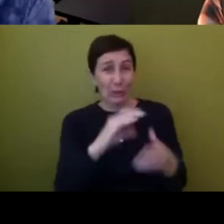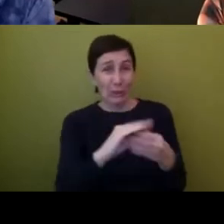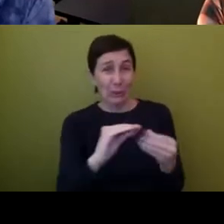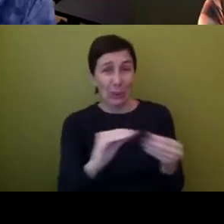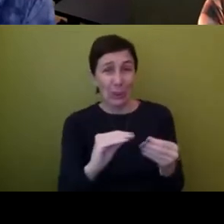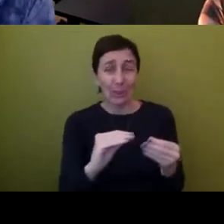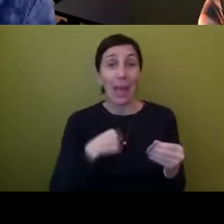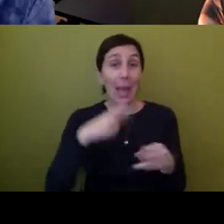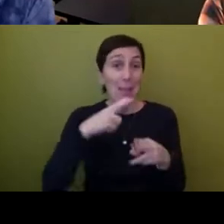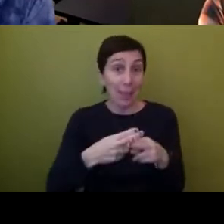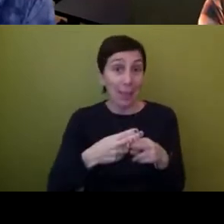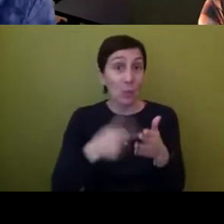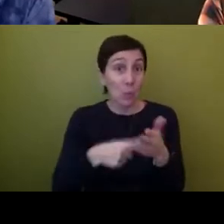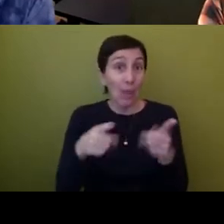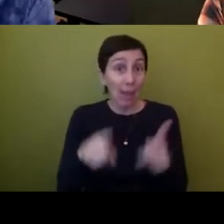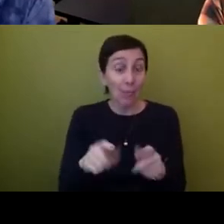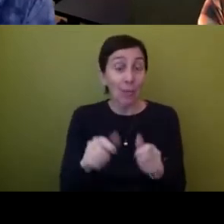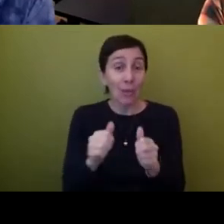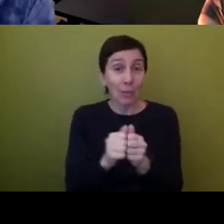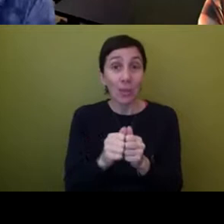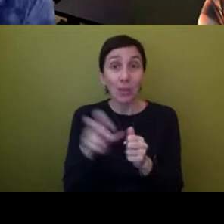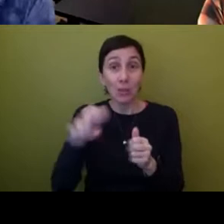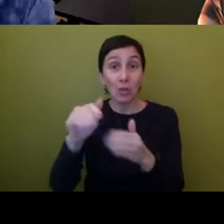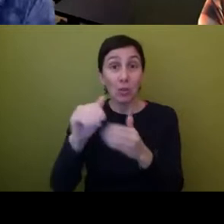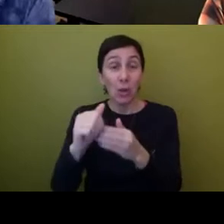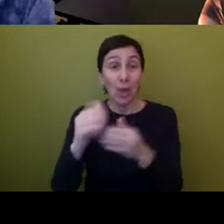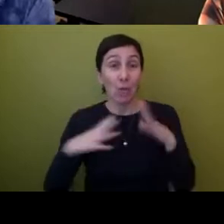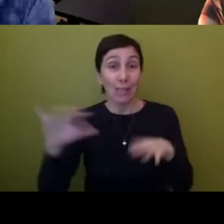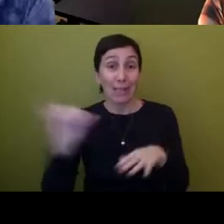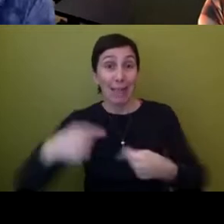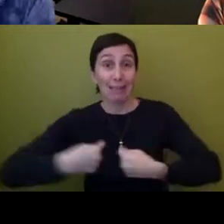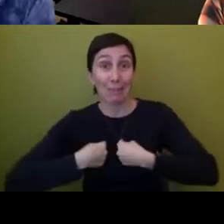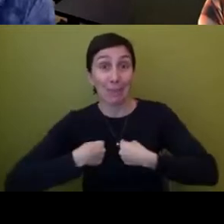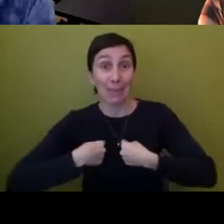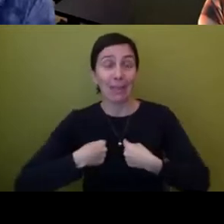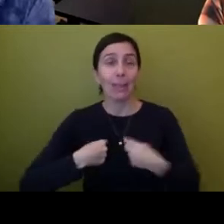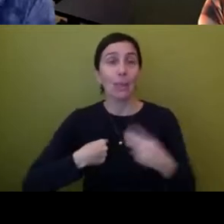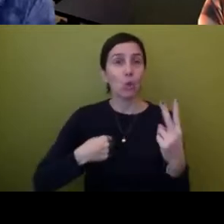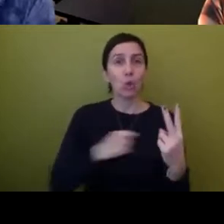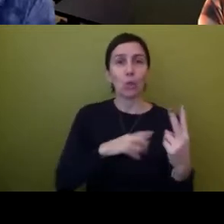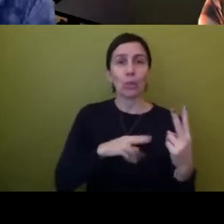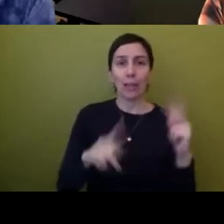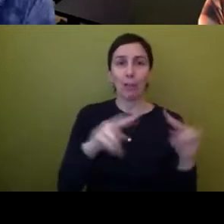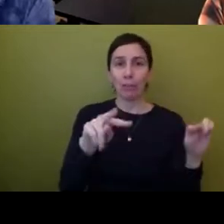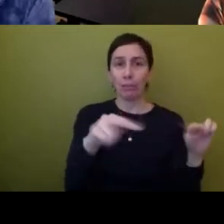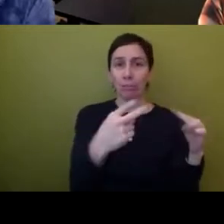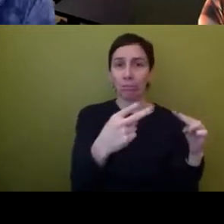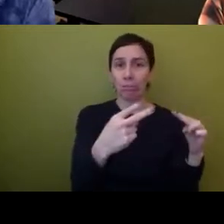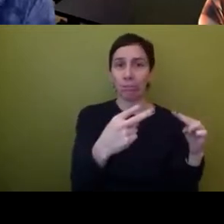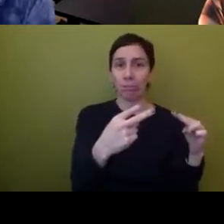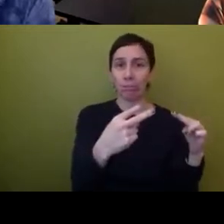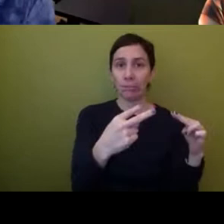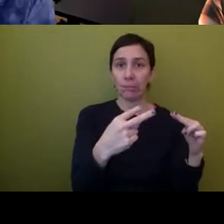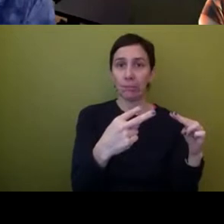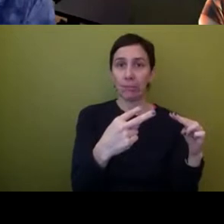and I mentioned what had happened and the two staff sort of looked at each other and realized they kind of had like, excuse my